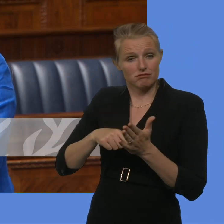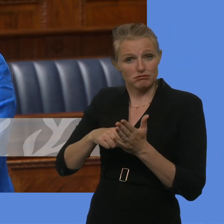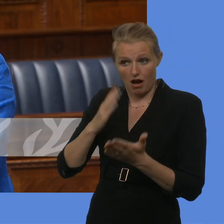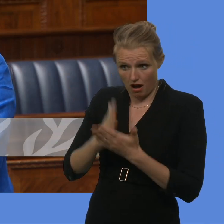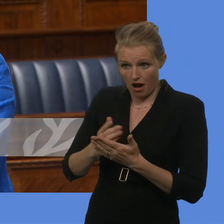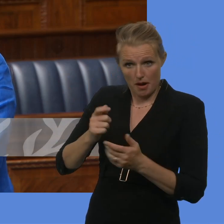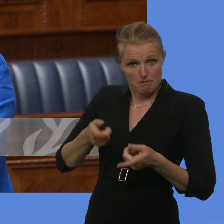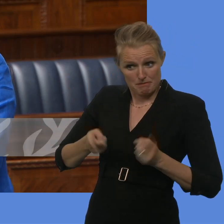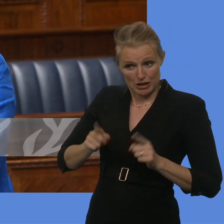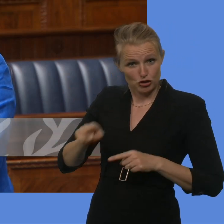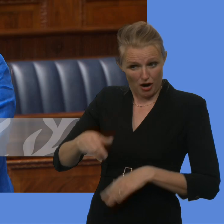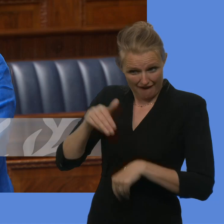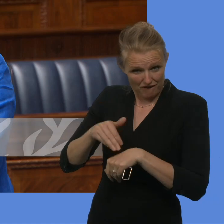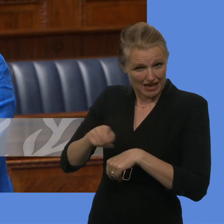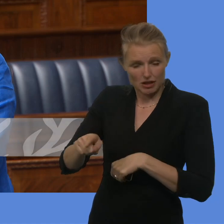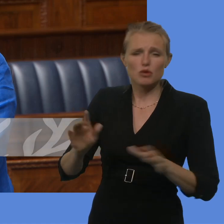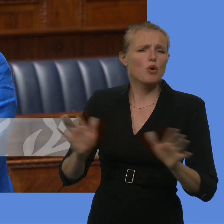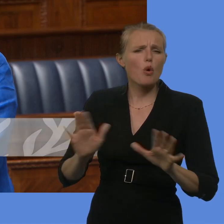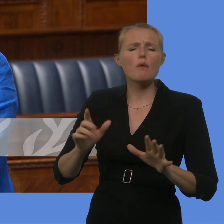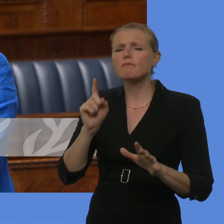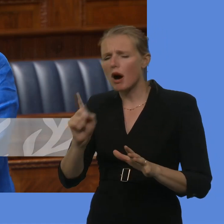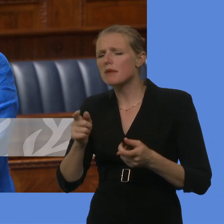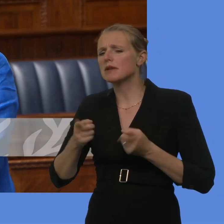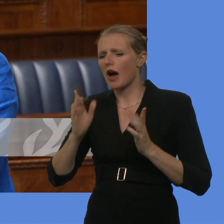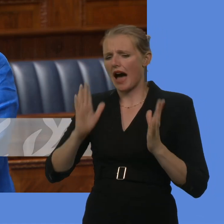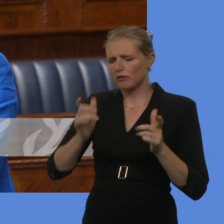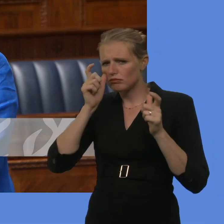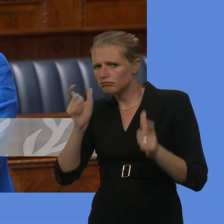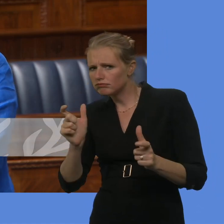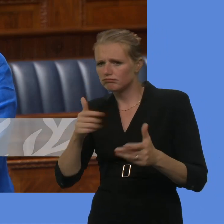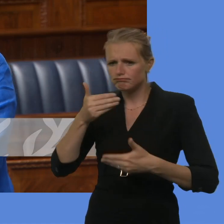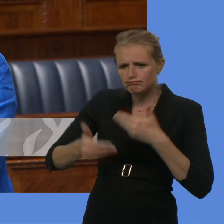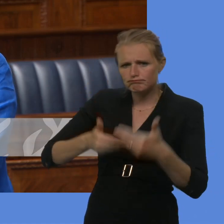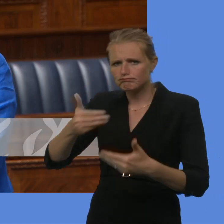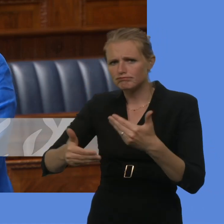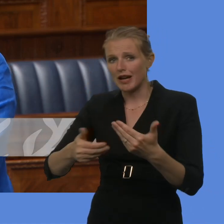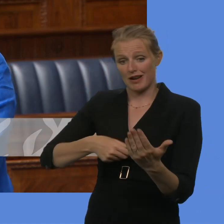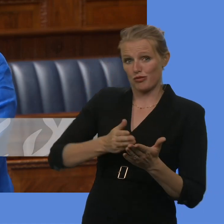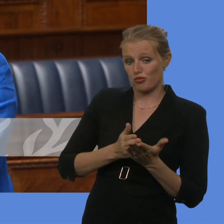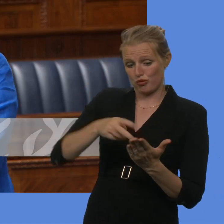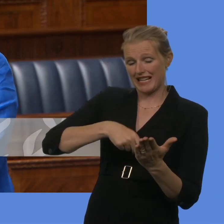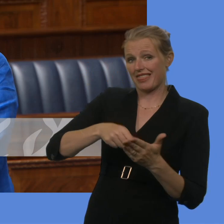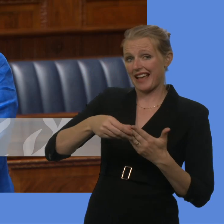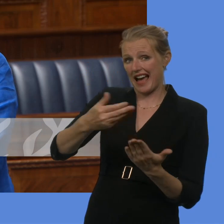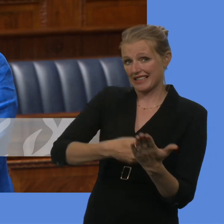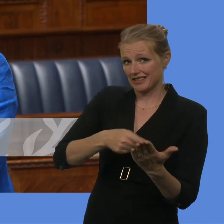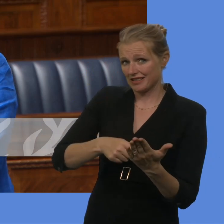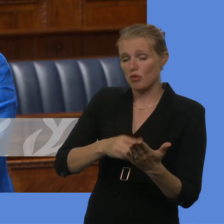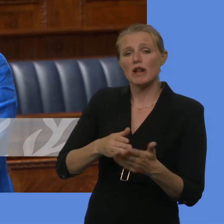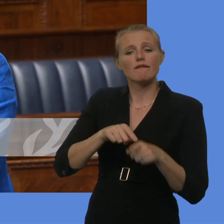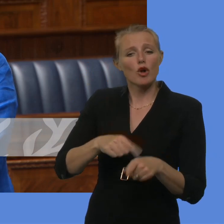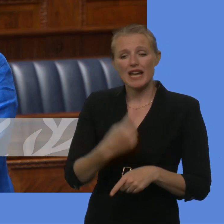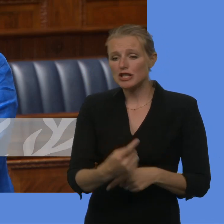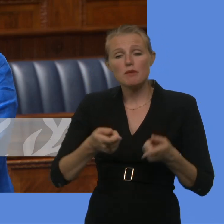for ministers in terms of announcements on the approach. Obviously, is a matter for each individual minister in accordance with that guidance,